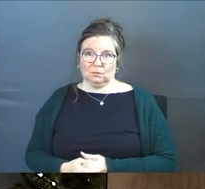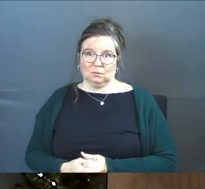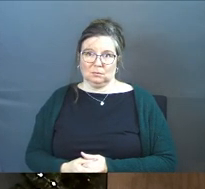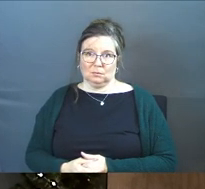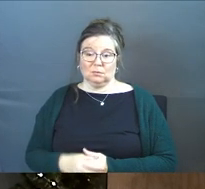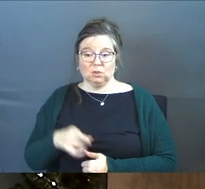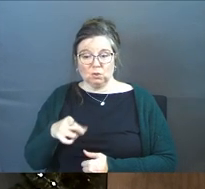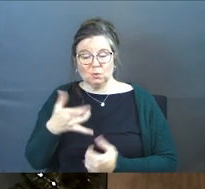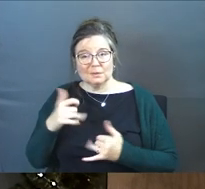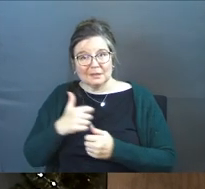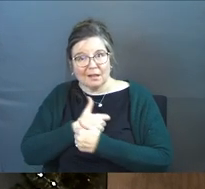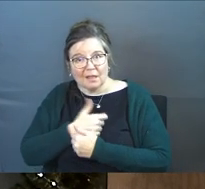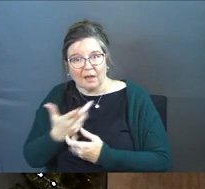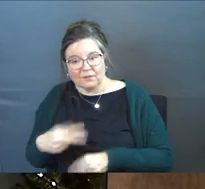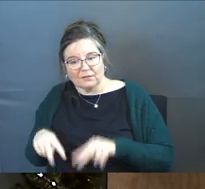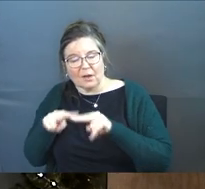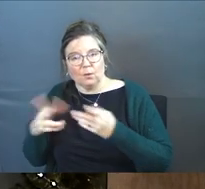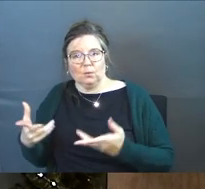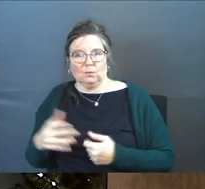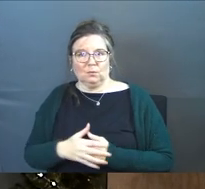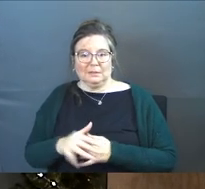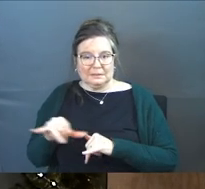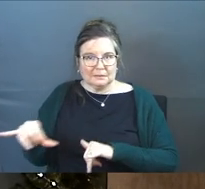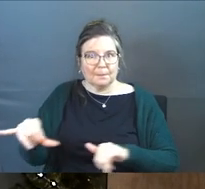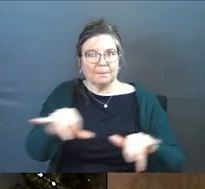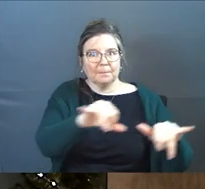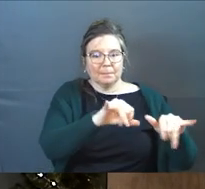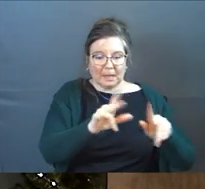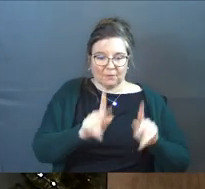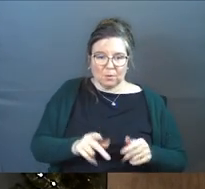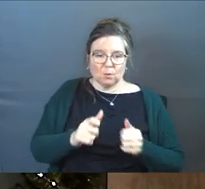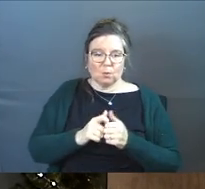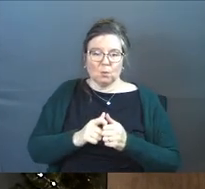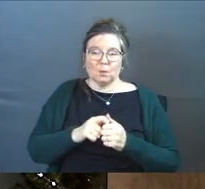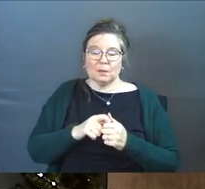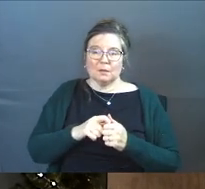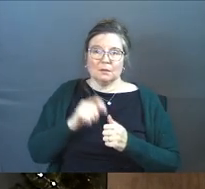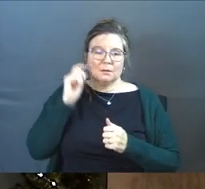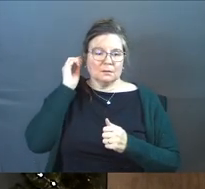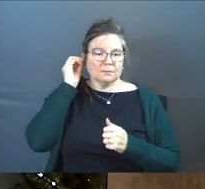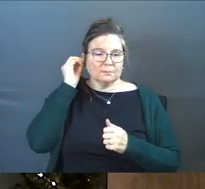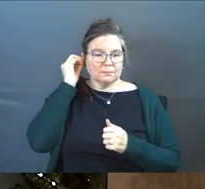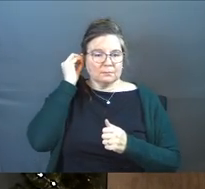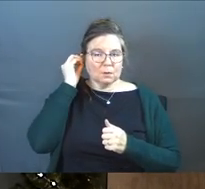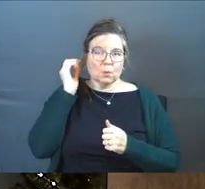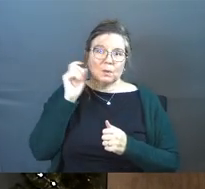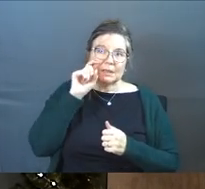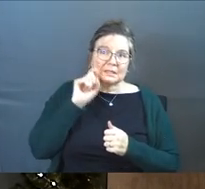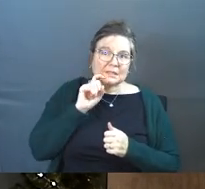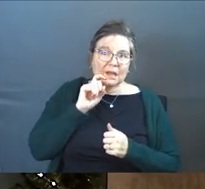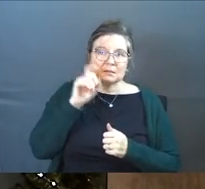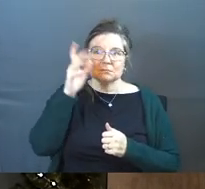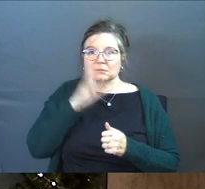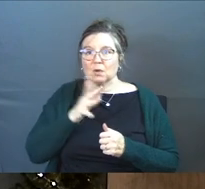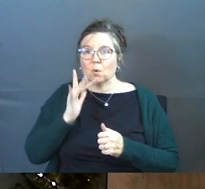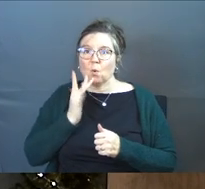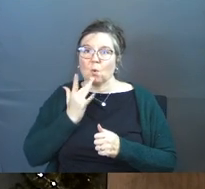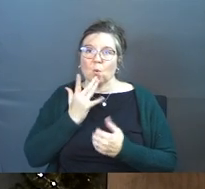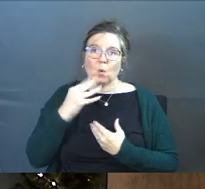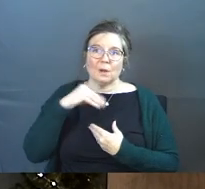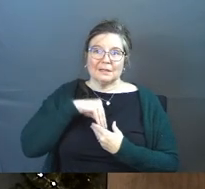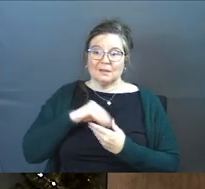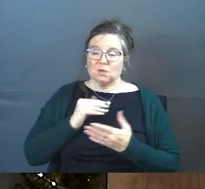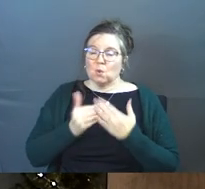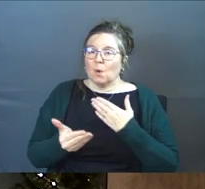You are loved and you are valued. Every person with a sex or a gender or an orientation